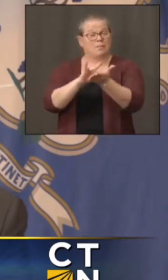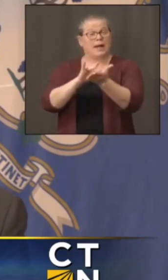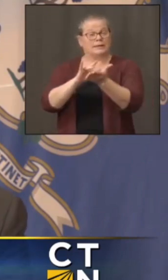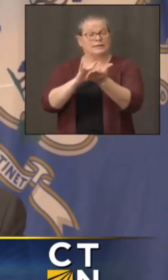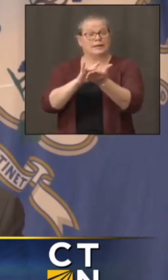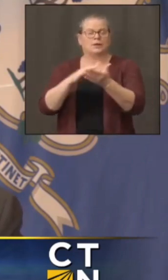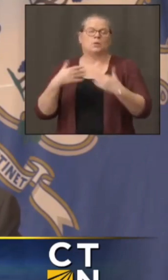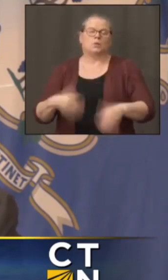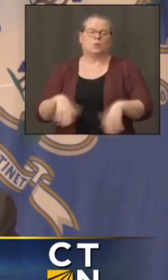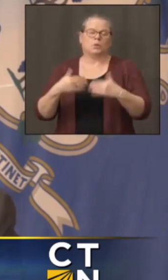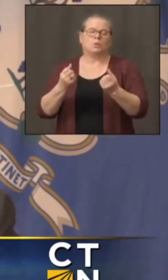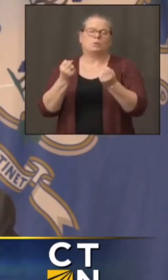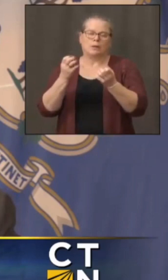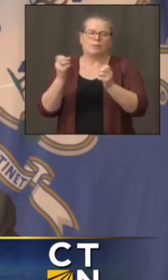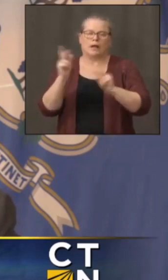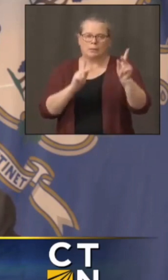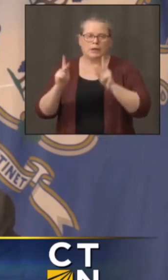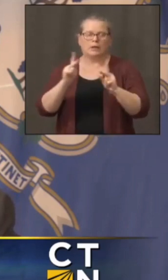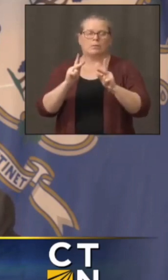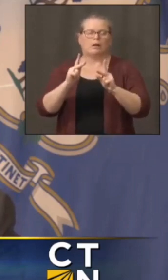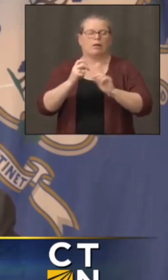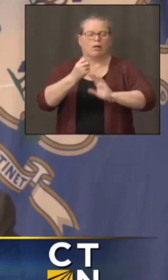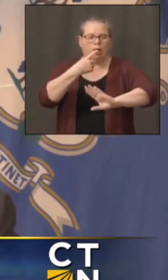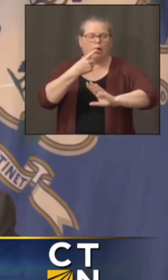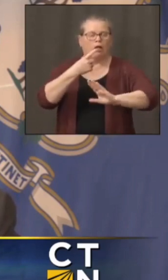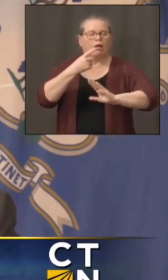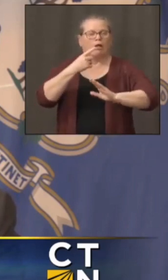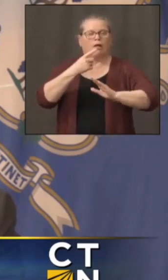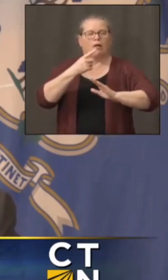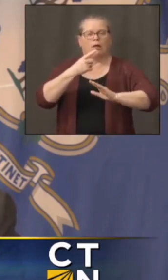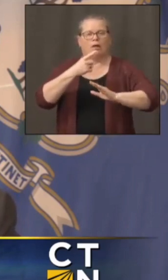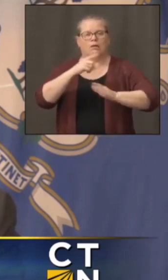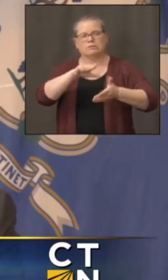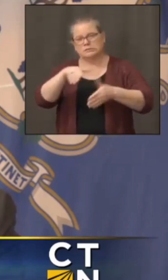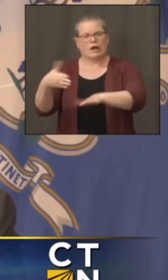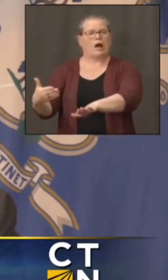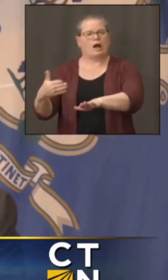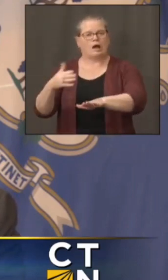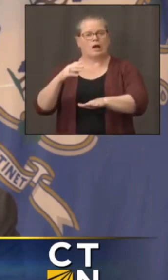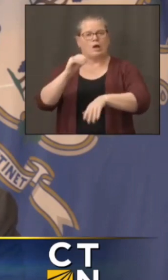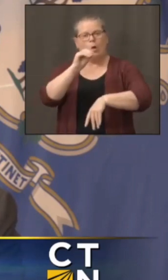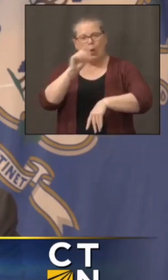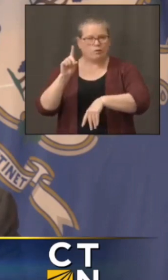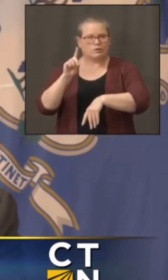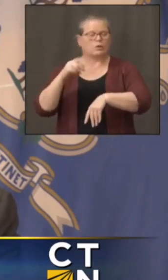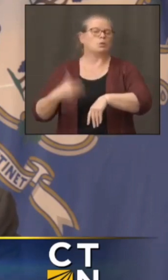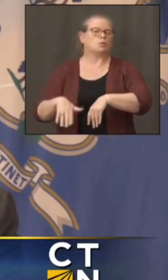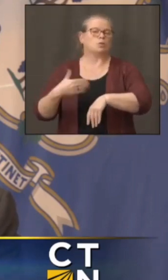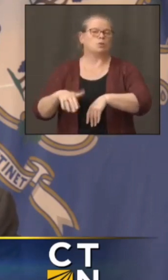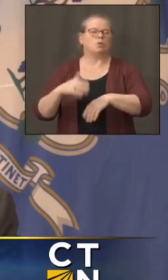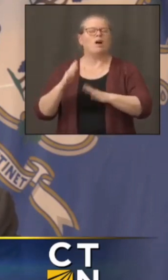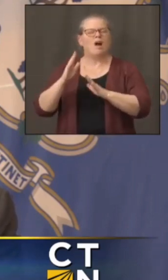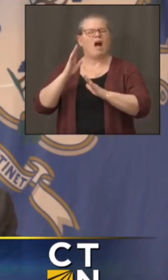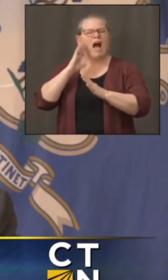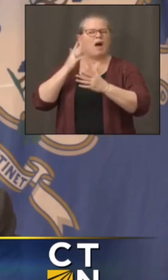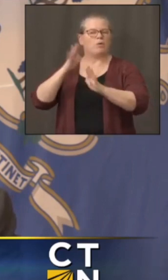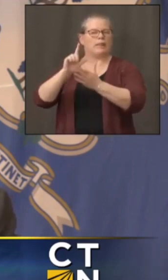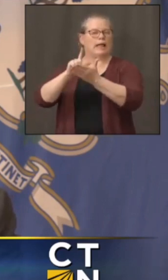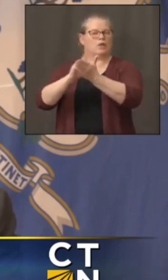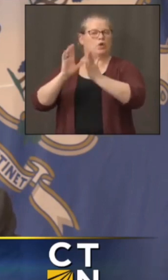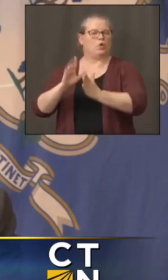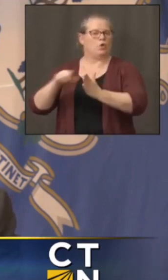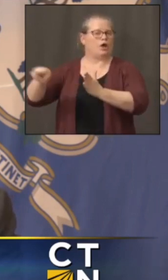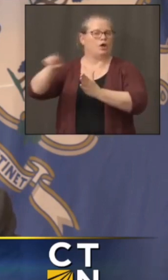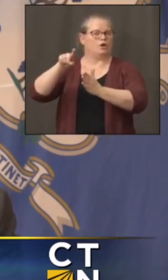about the nature of the penalty and is it enough uh but i don't think it sue speaks to sort of a failure of our health